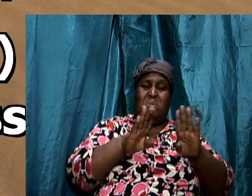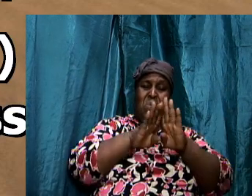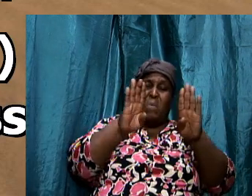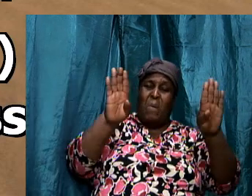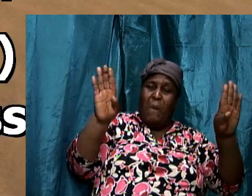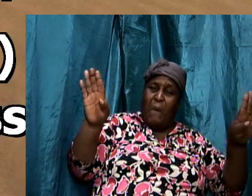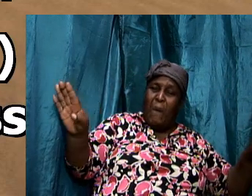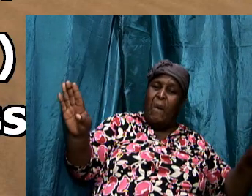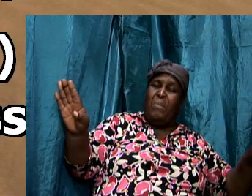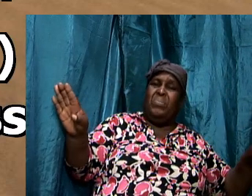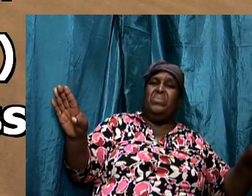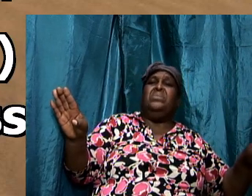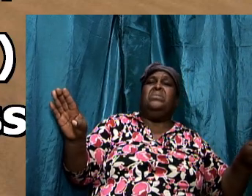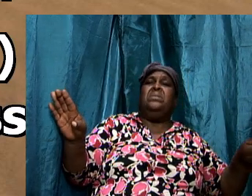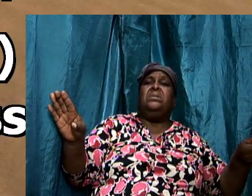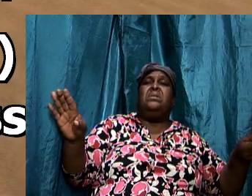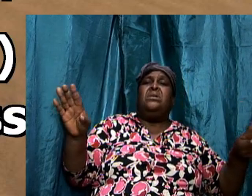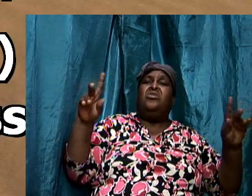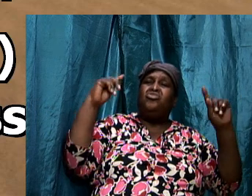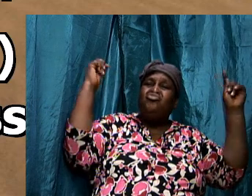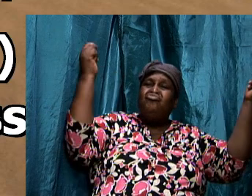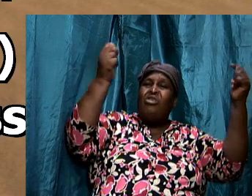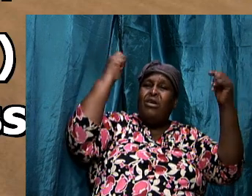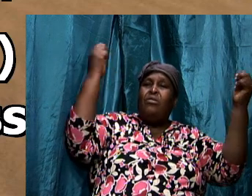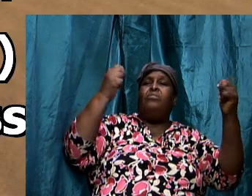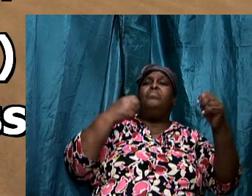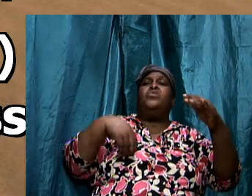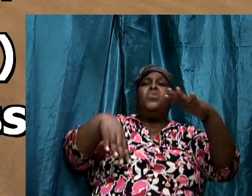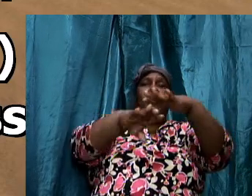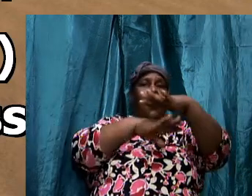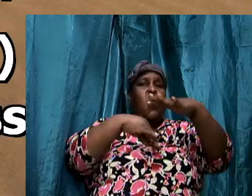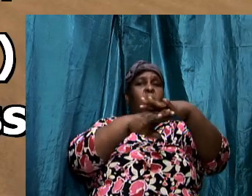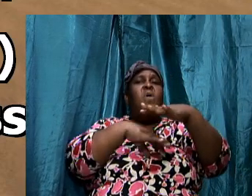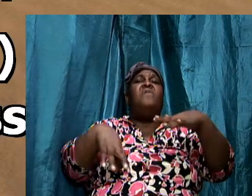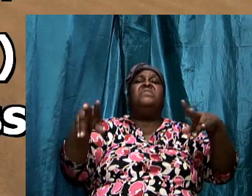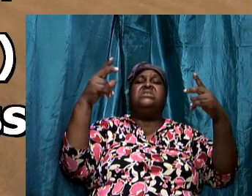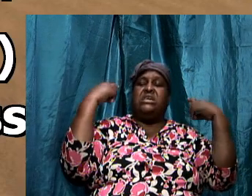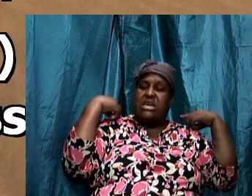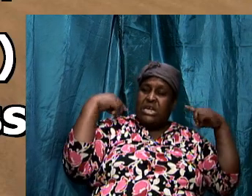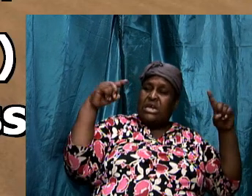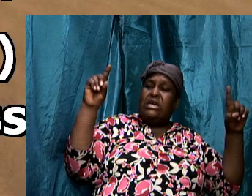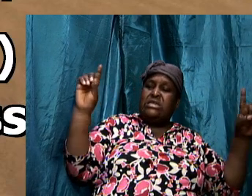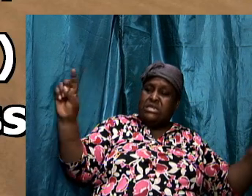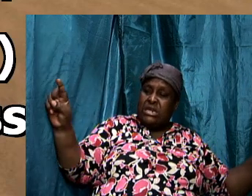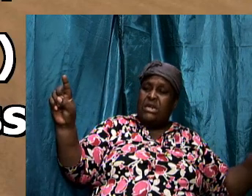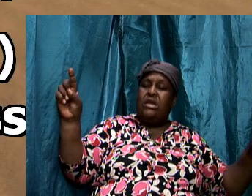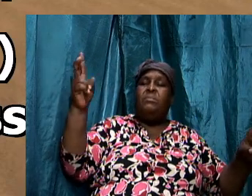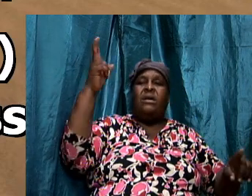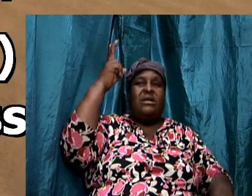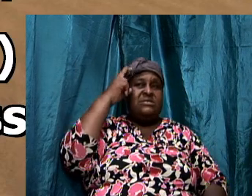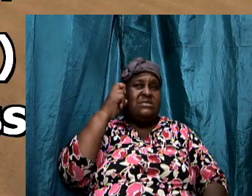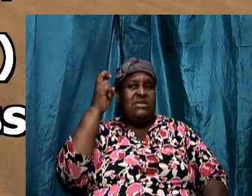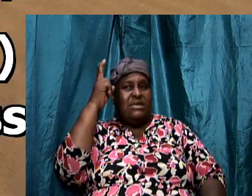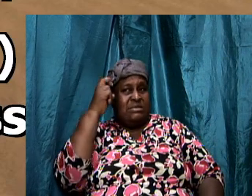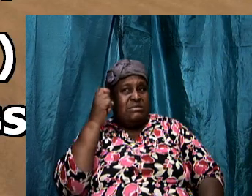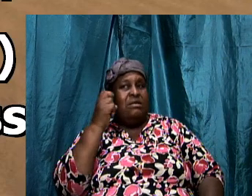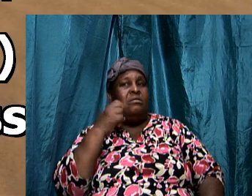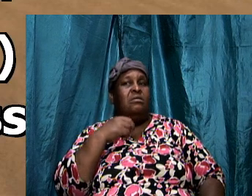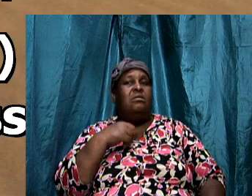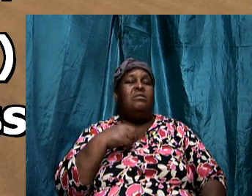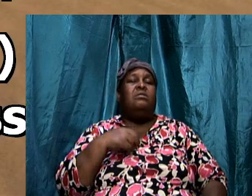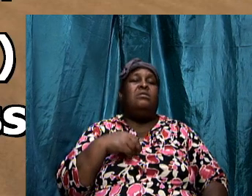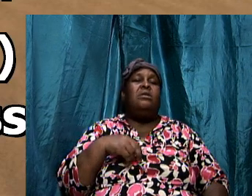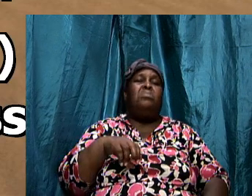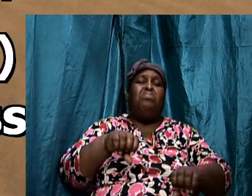realm every hierarchy of demonic influence and power he spoiled or he